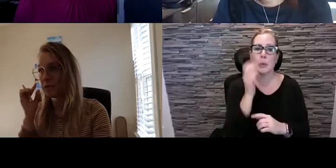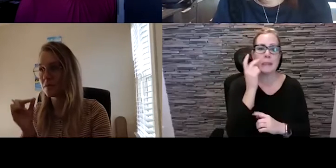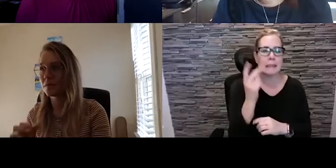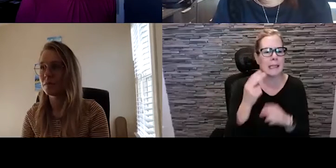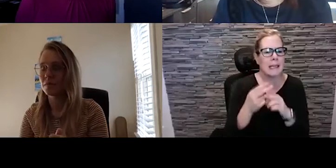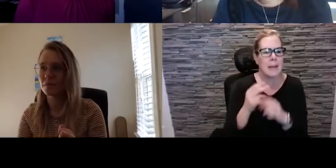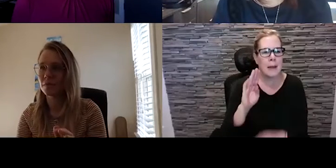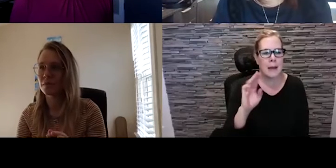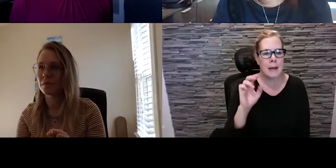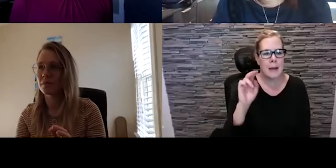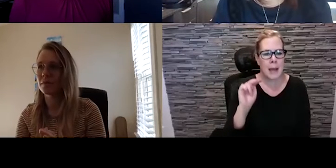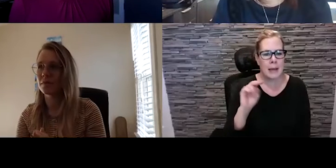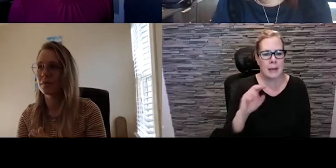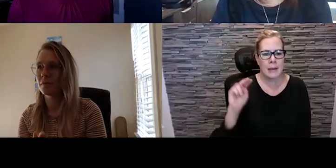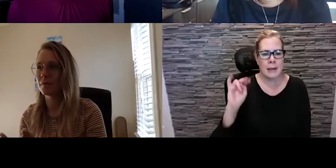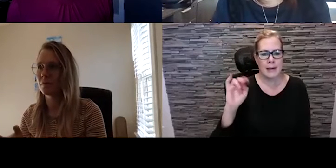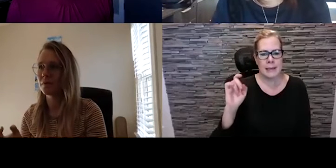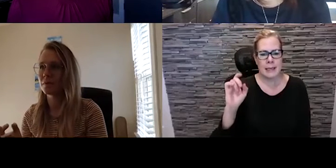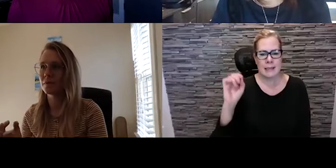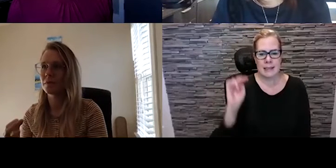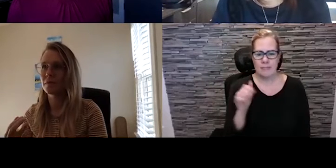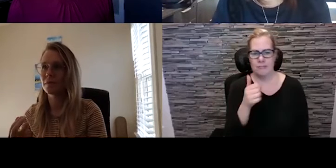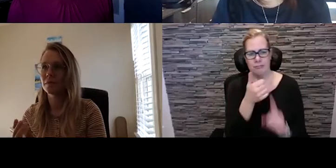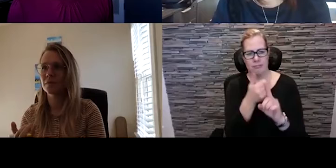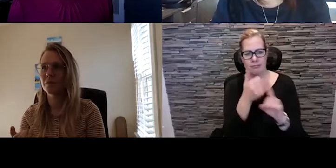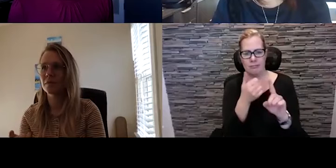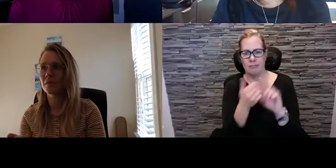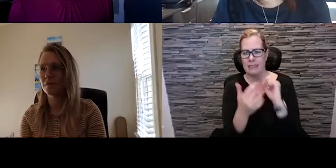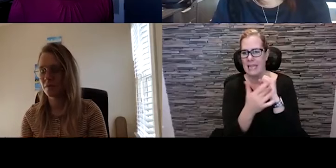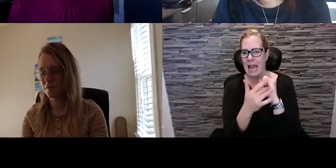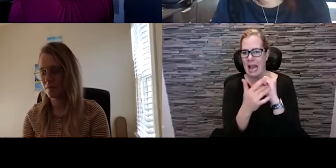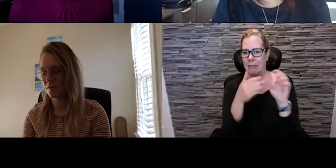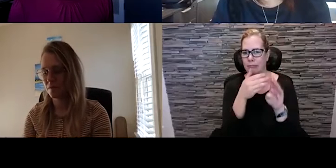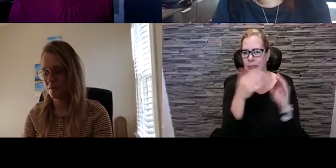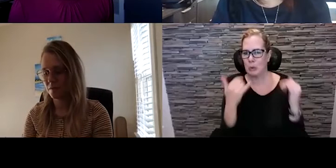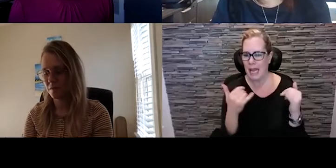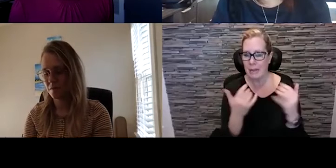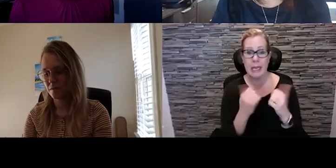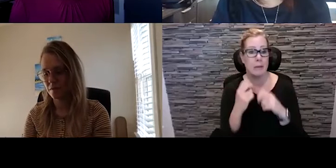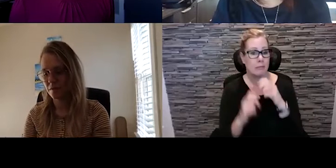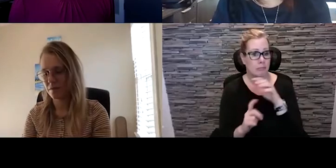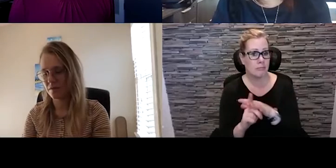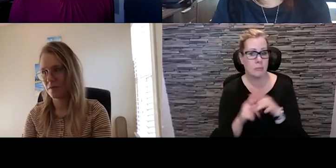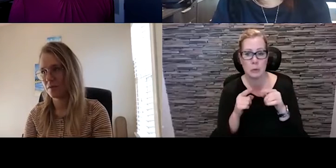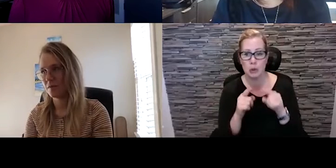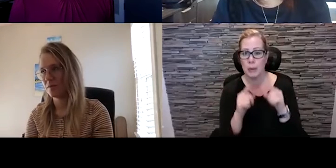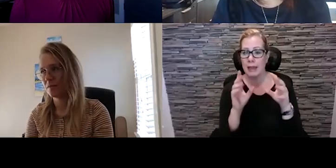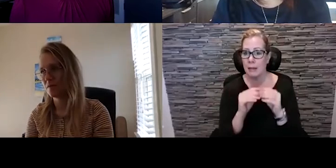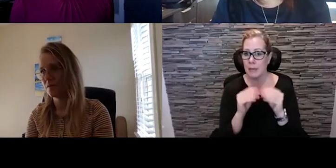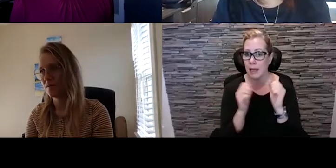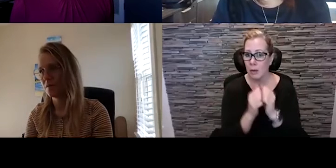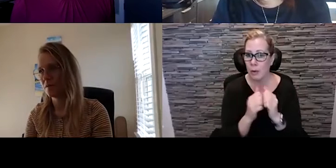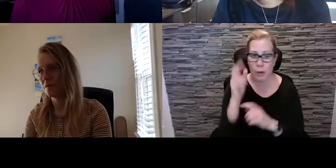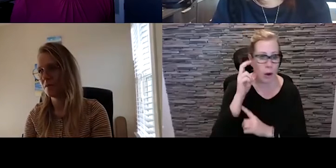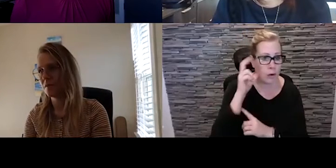participants there. Ben is helping with all things tech. So should you have any issues during the meeting with